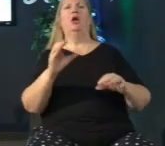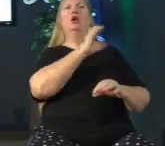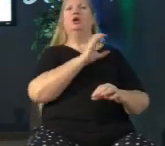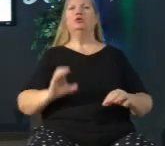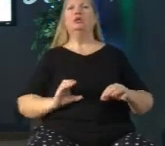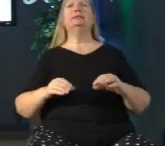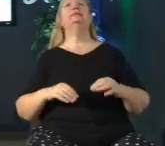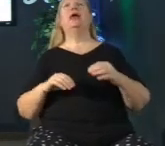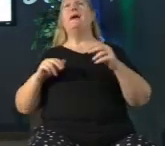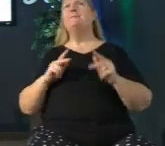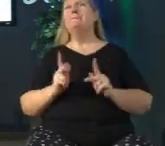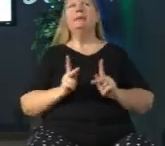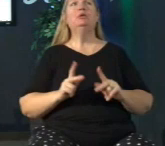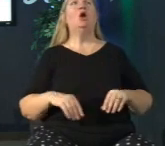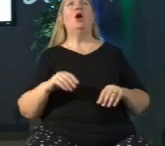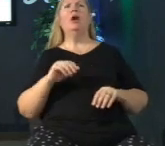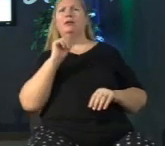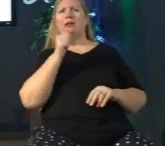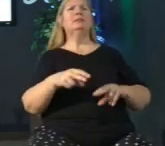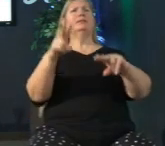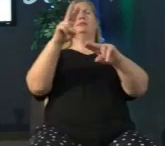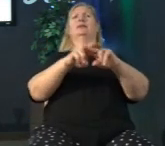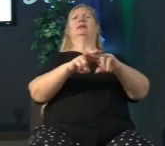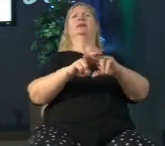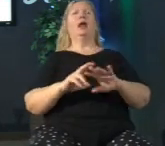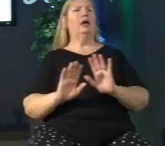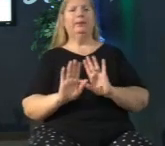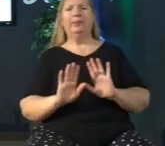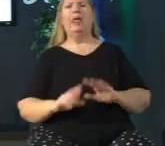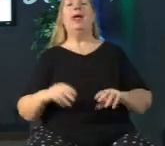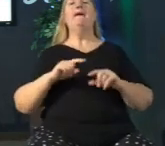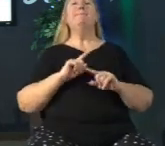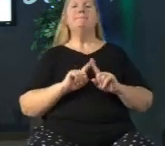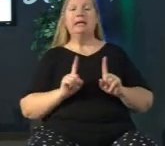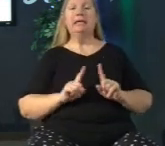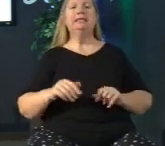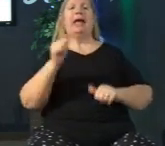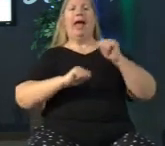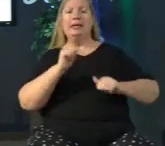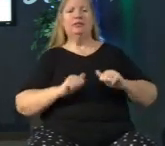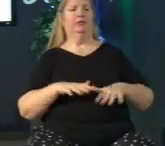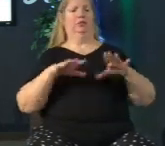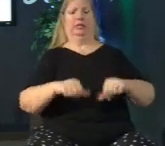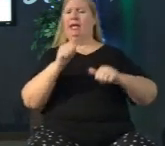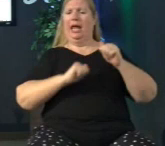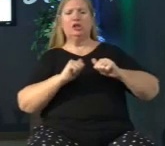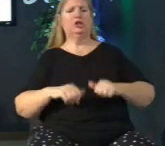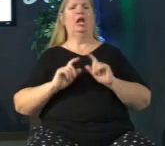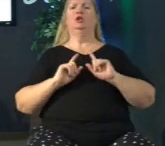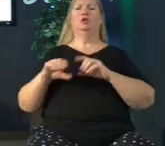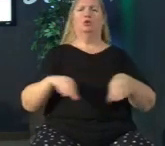passive faith christianity is an active faith we are called out to go and